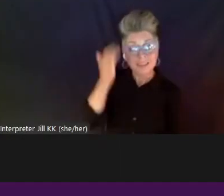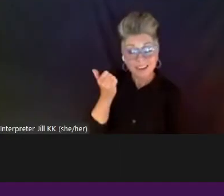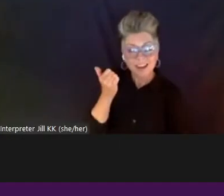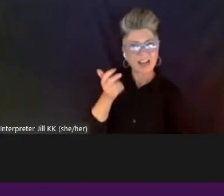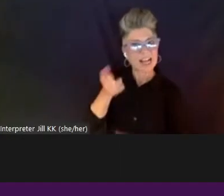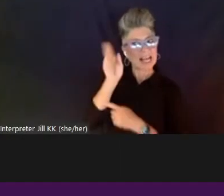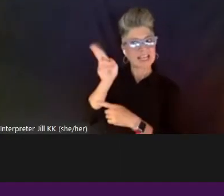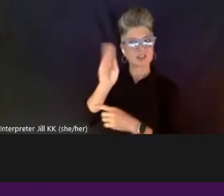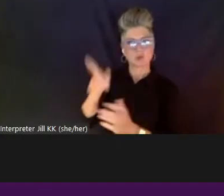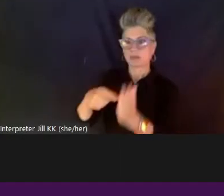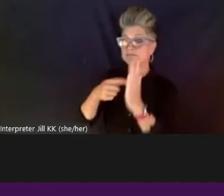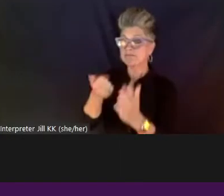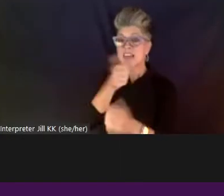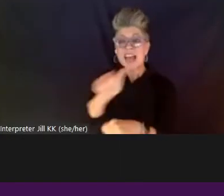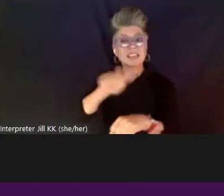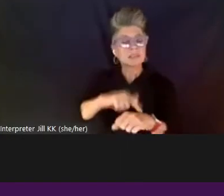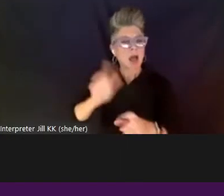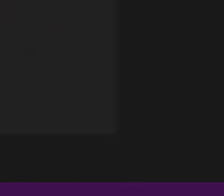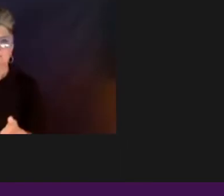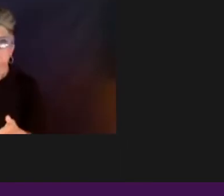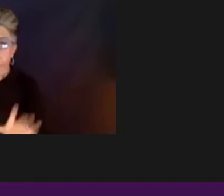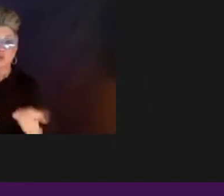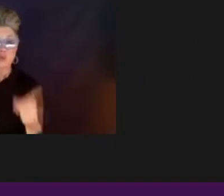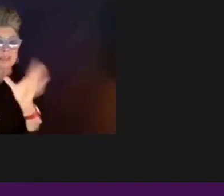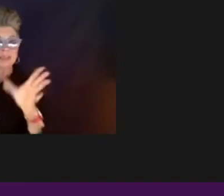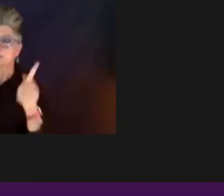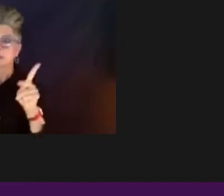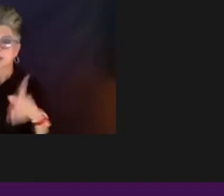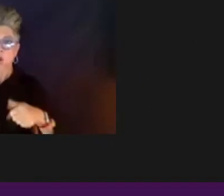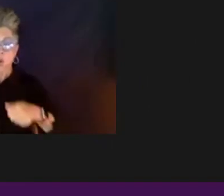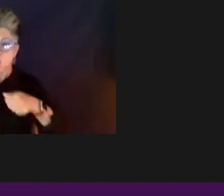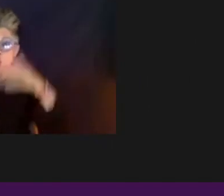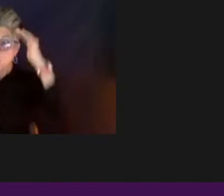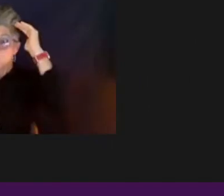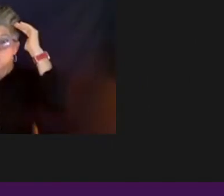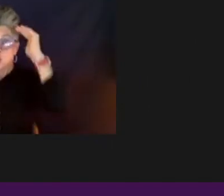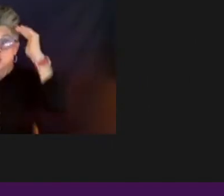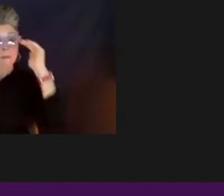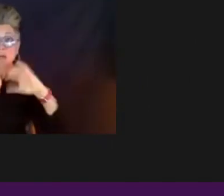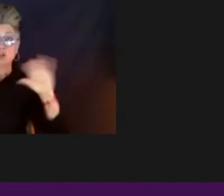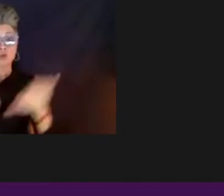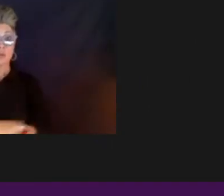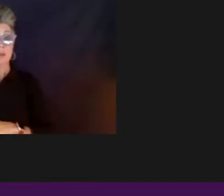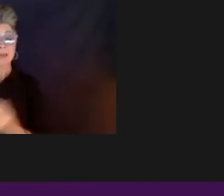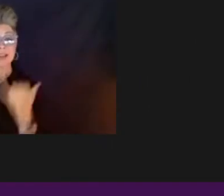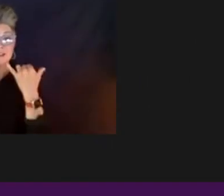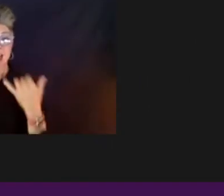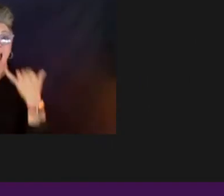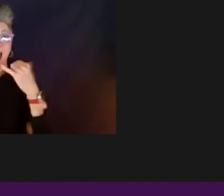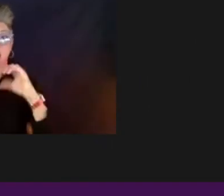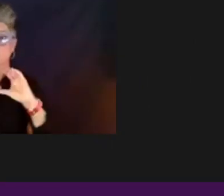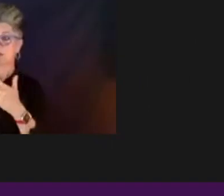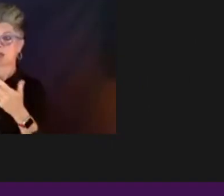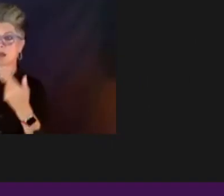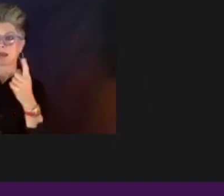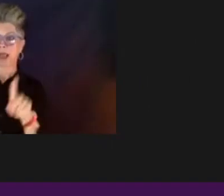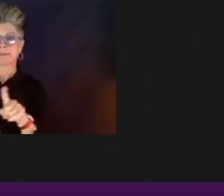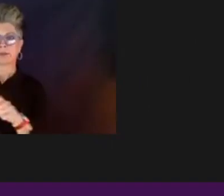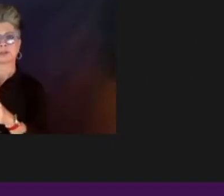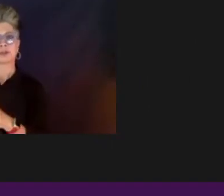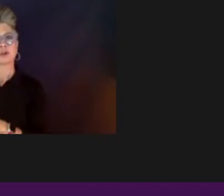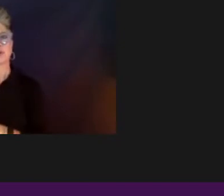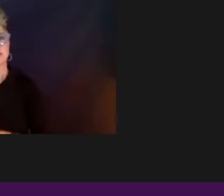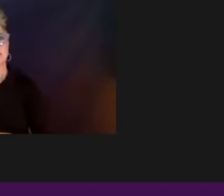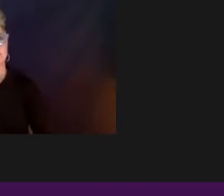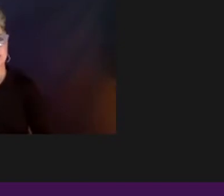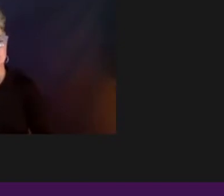me that whenever there's a crisis, there's this like, we got to do something right now. And then all of a sudden, a couple of years later, we're kind of like, wait,